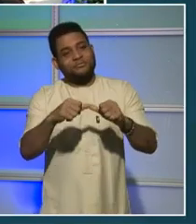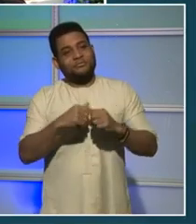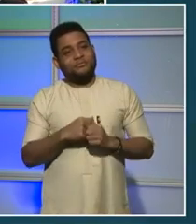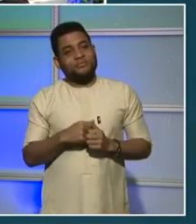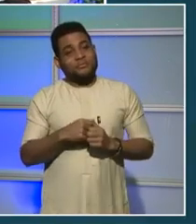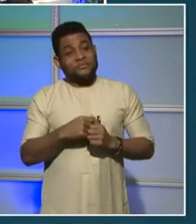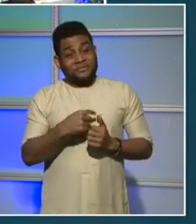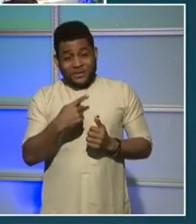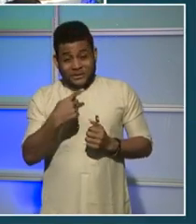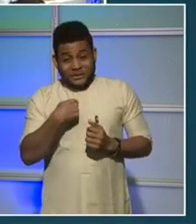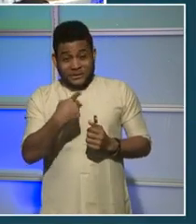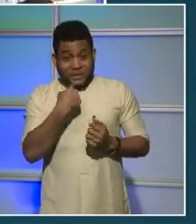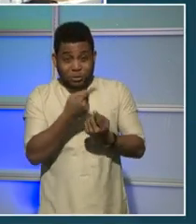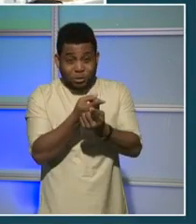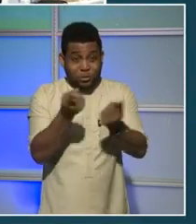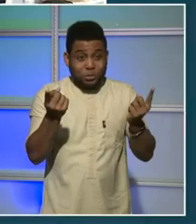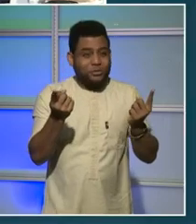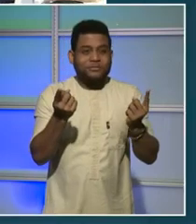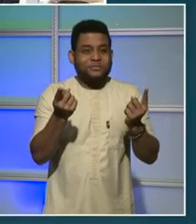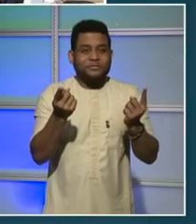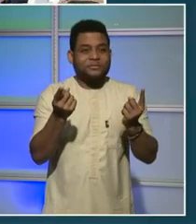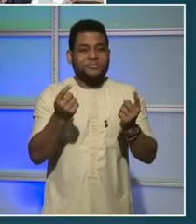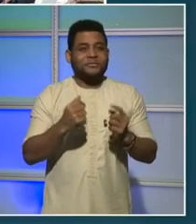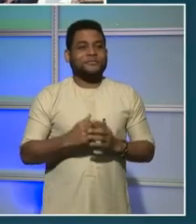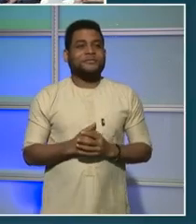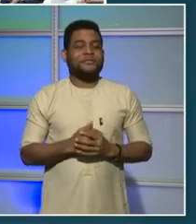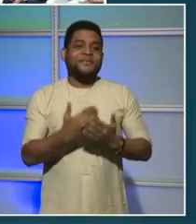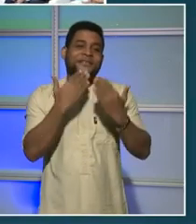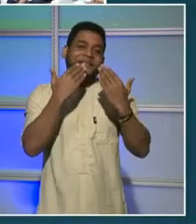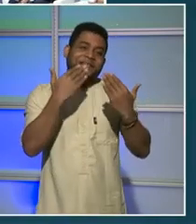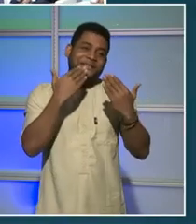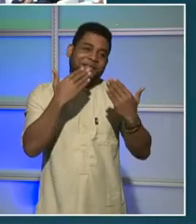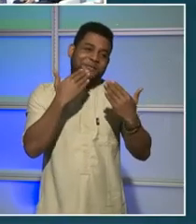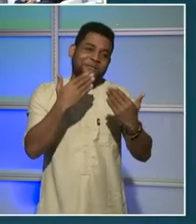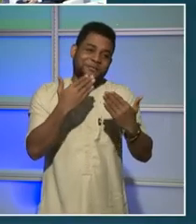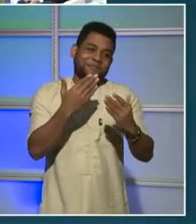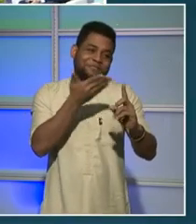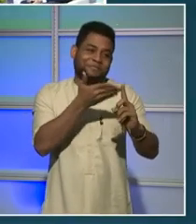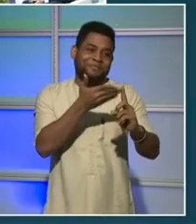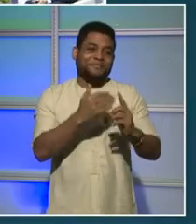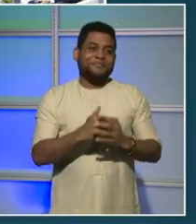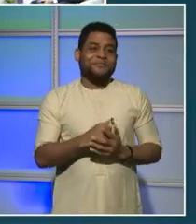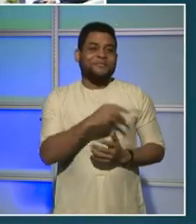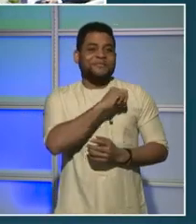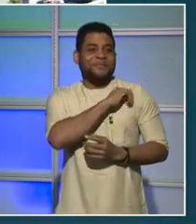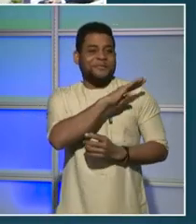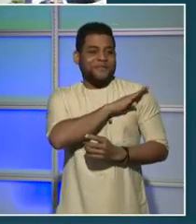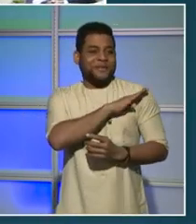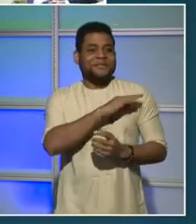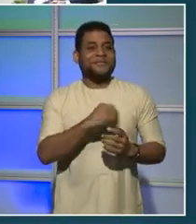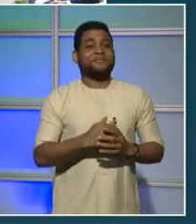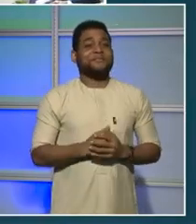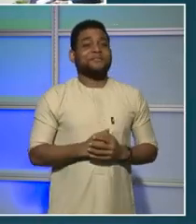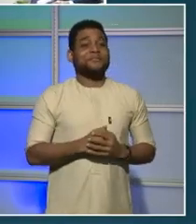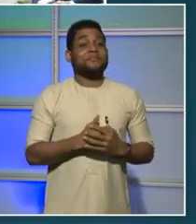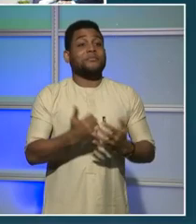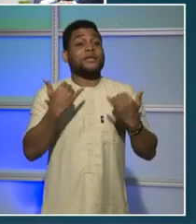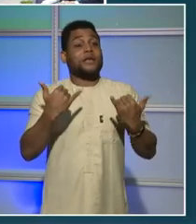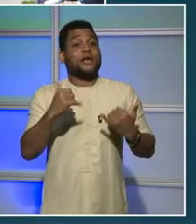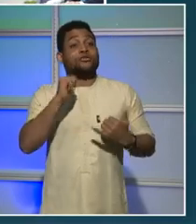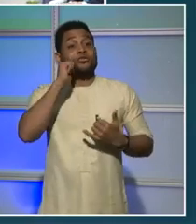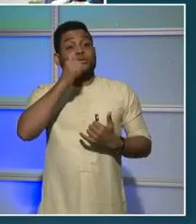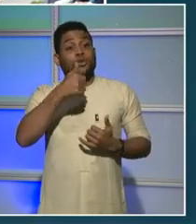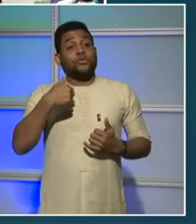Thank you so much, Deputy Mayor Geldhart and Deputy Mayor Turnage. Two things, Deputy Mayor Turnage. One, we are breaking ground tomorrow on the new